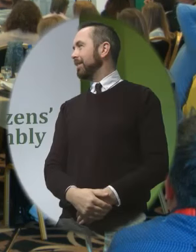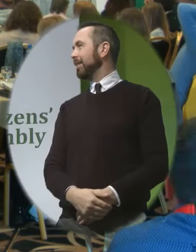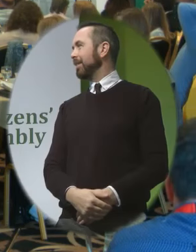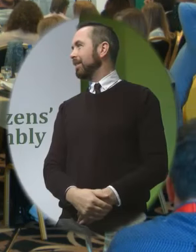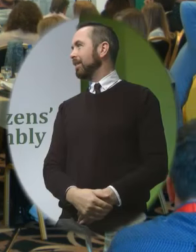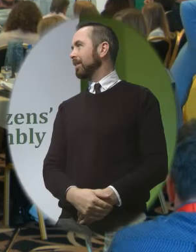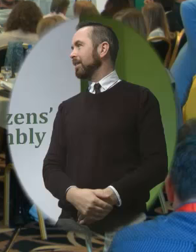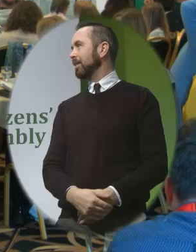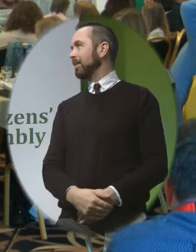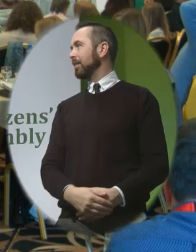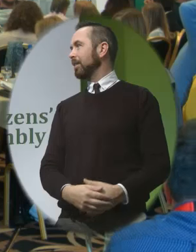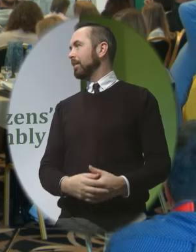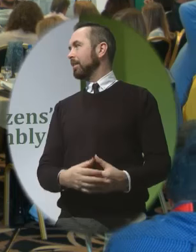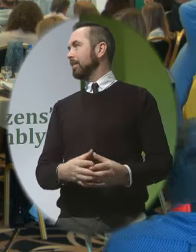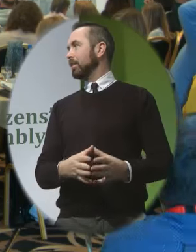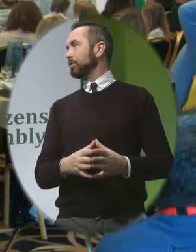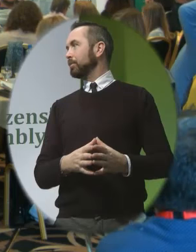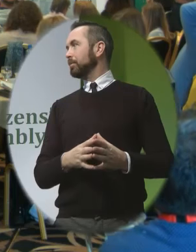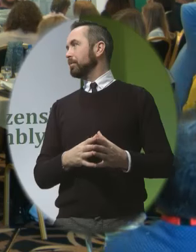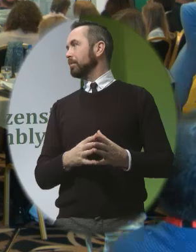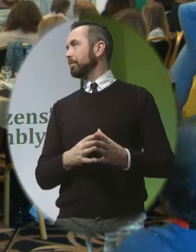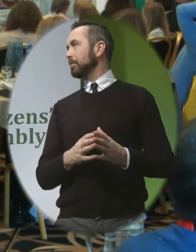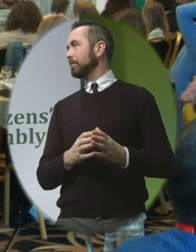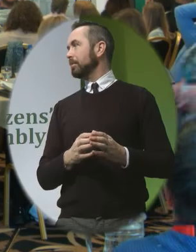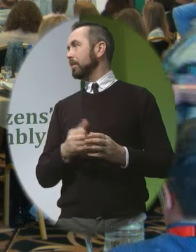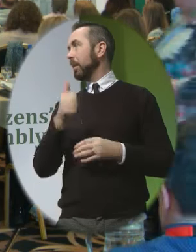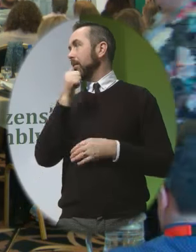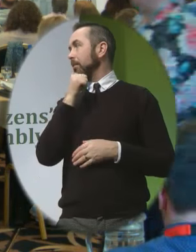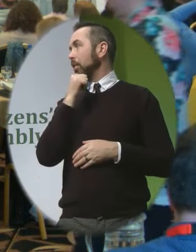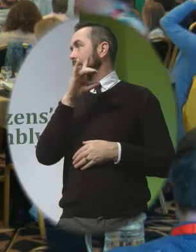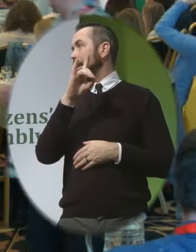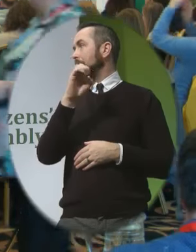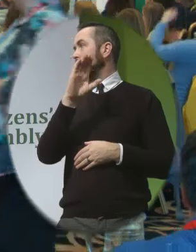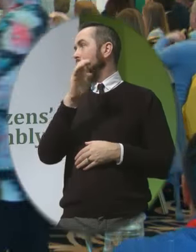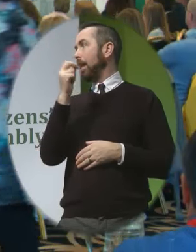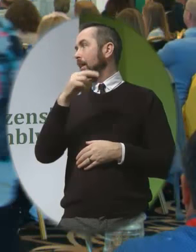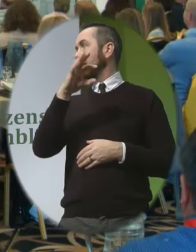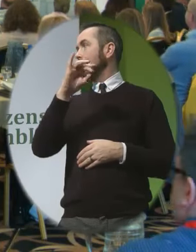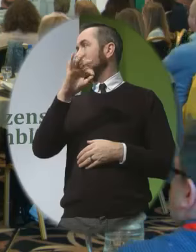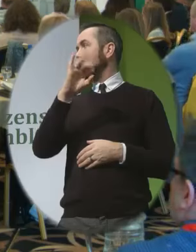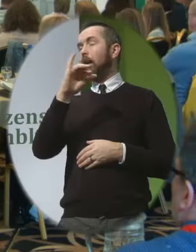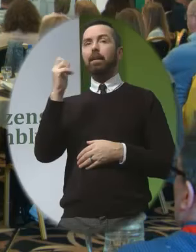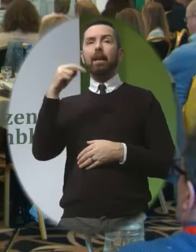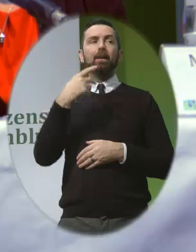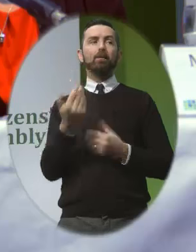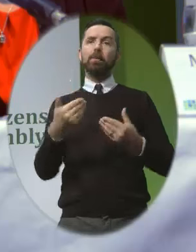Well, first of all, Helen Gainan is joining Sinead